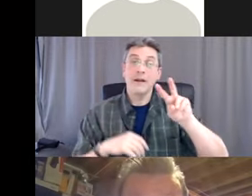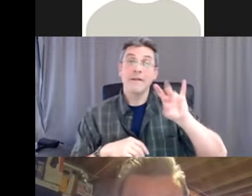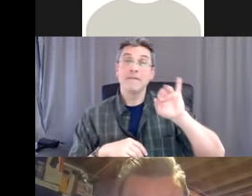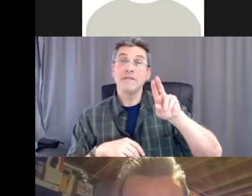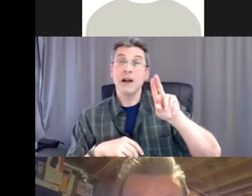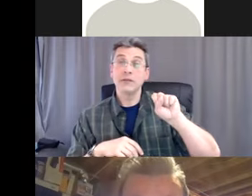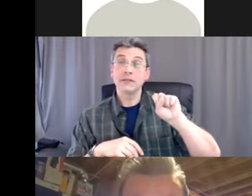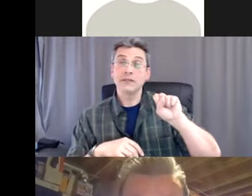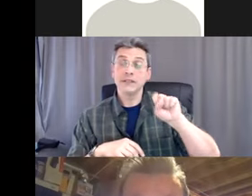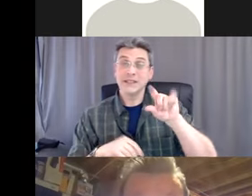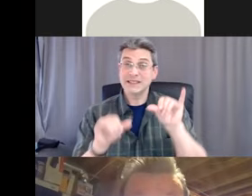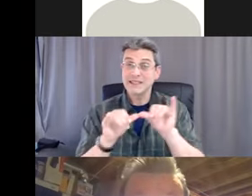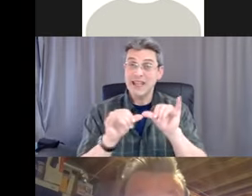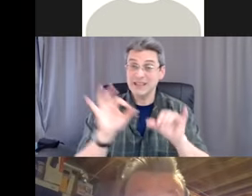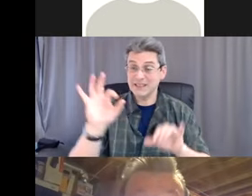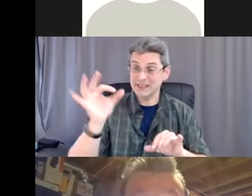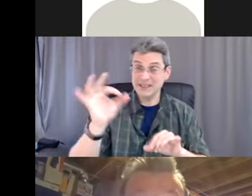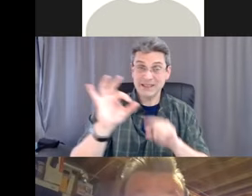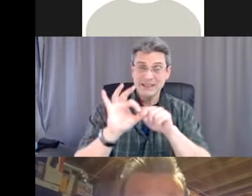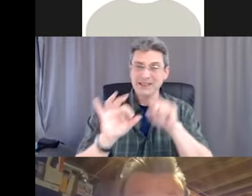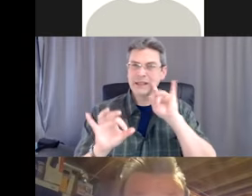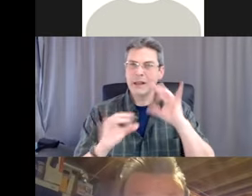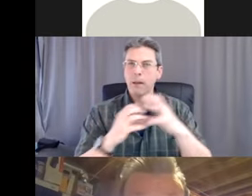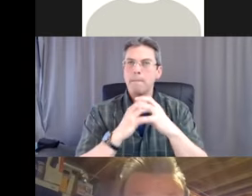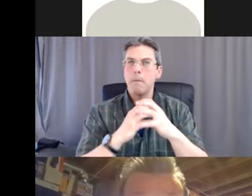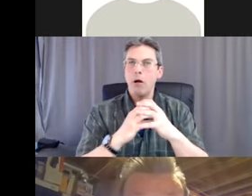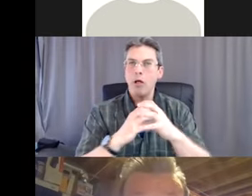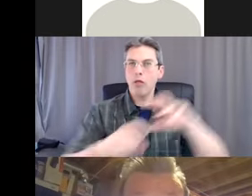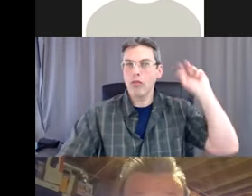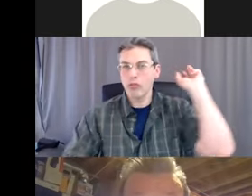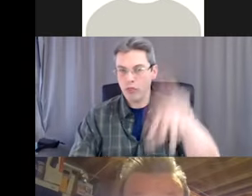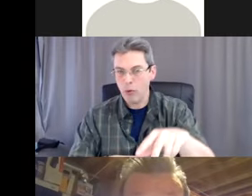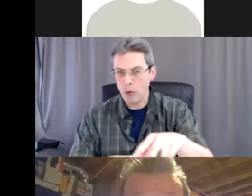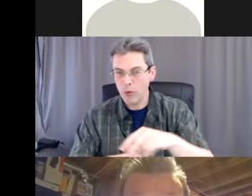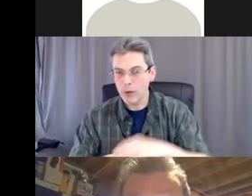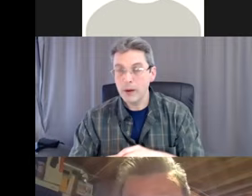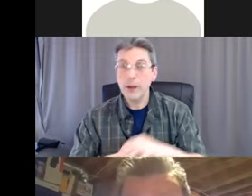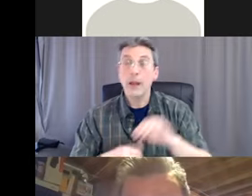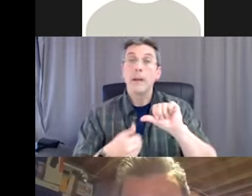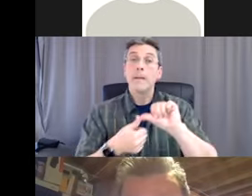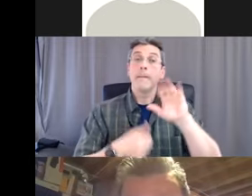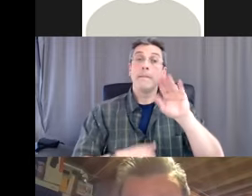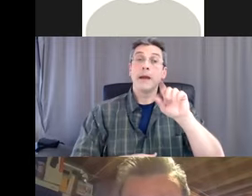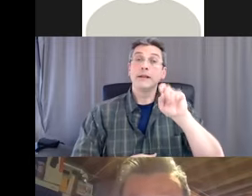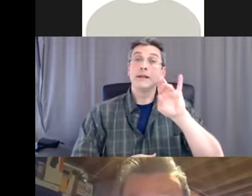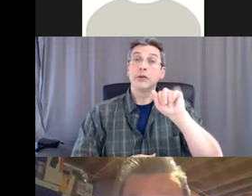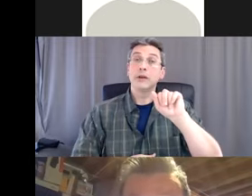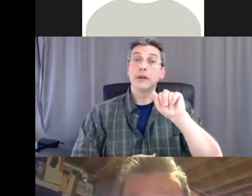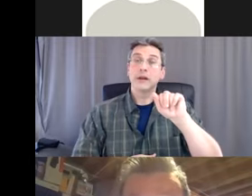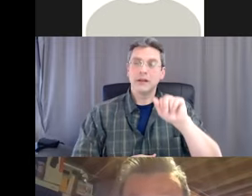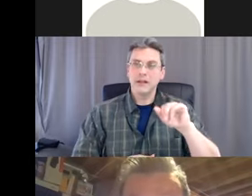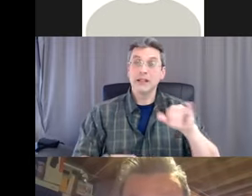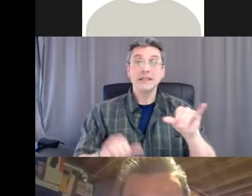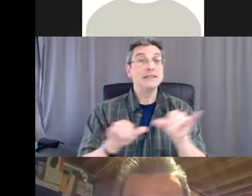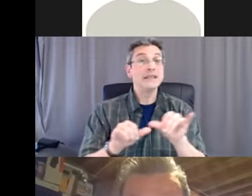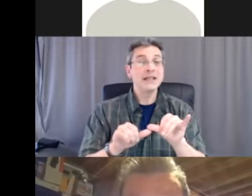size of the baseball. If we think of a bacteria, the bacteria would be the size of the pitcher's mound. And the entire